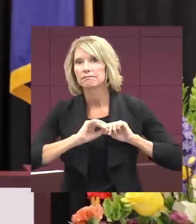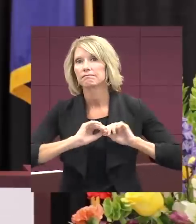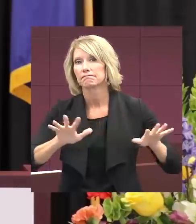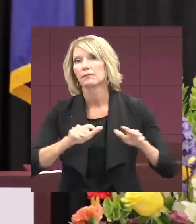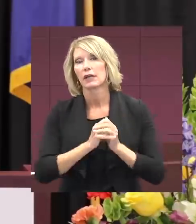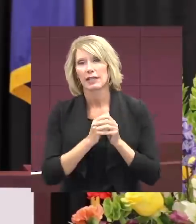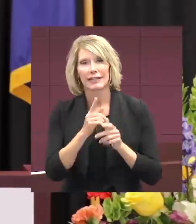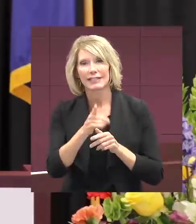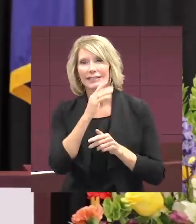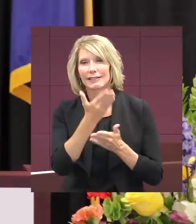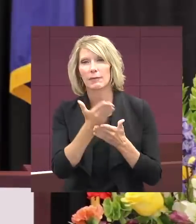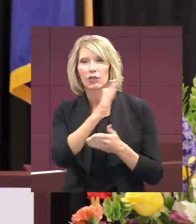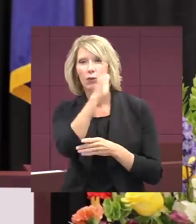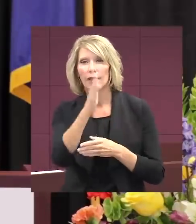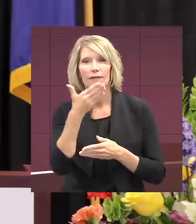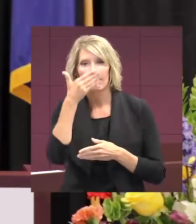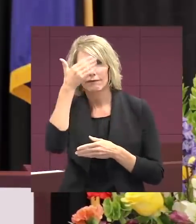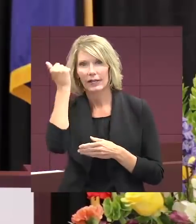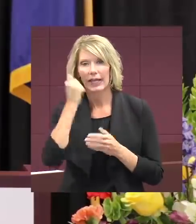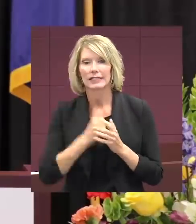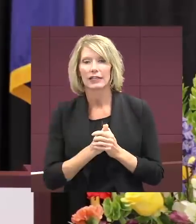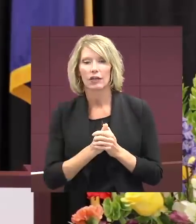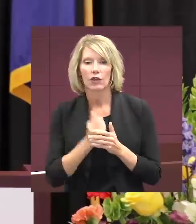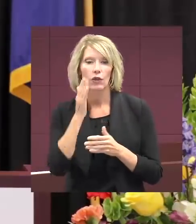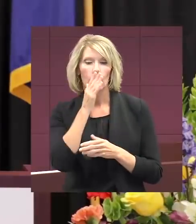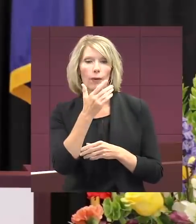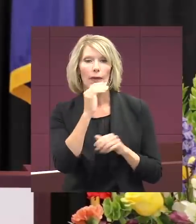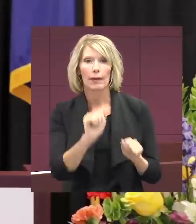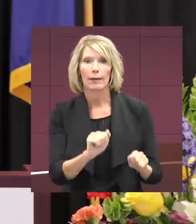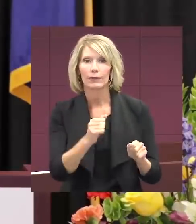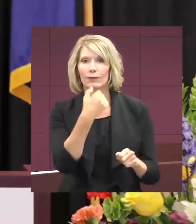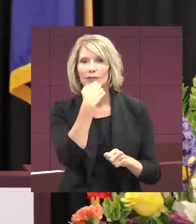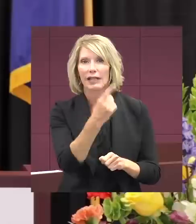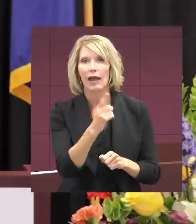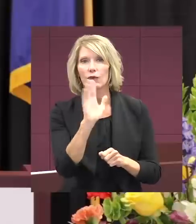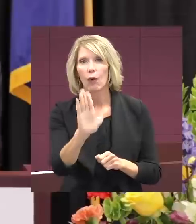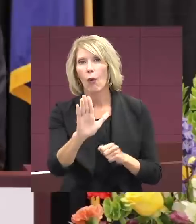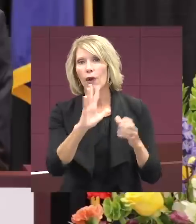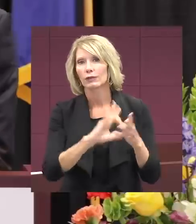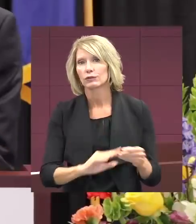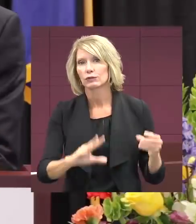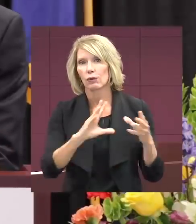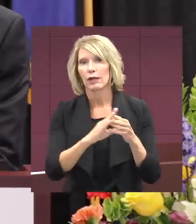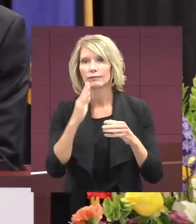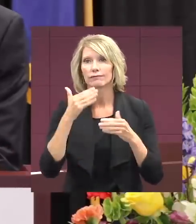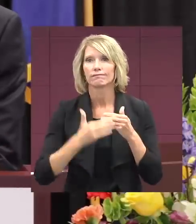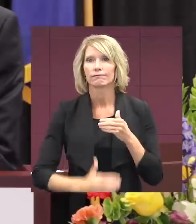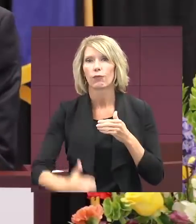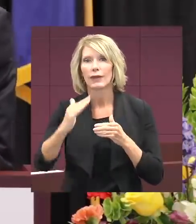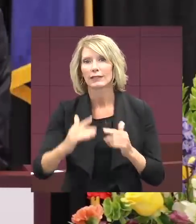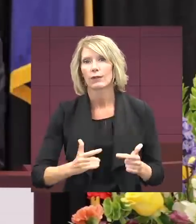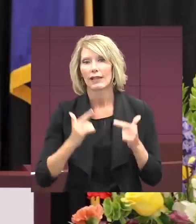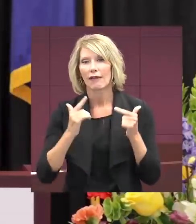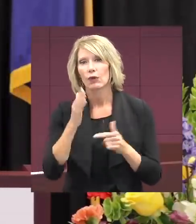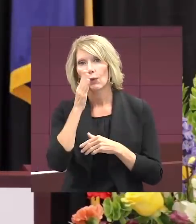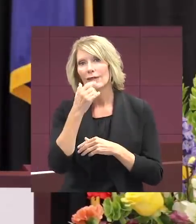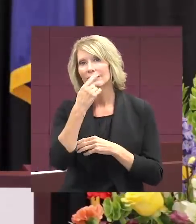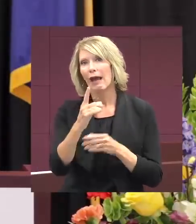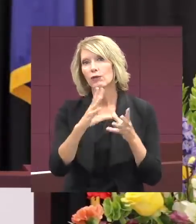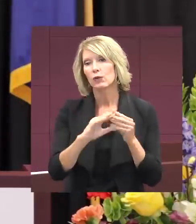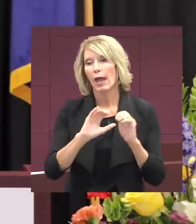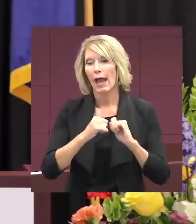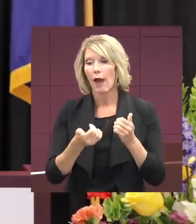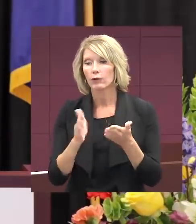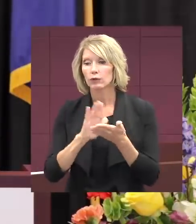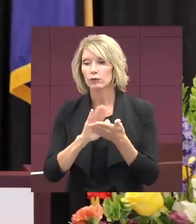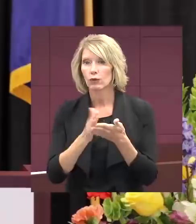things that you will get to tell as incredible stories throughout the rest of your life. You get to tell the story of how school was